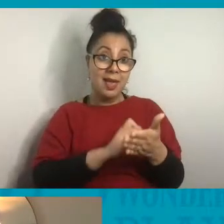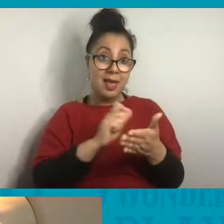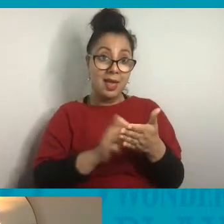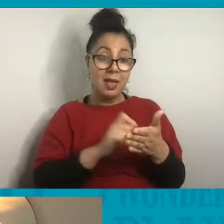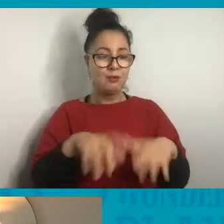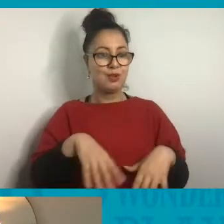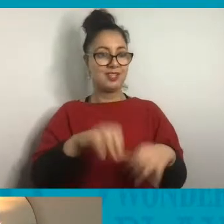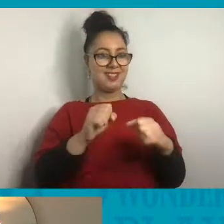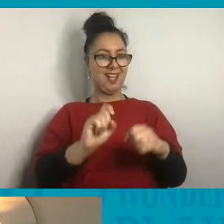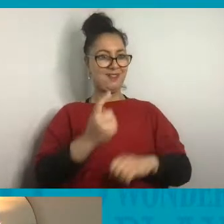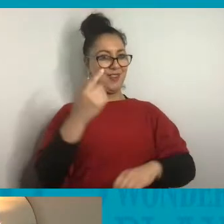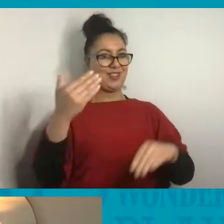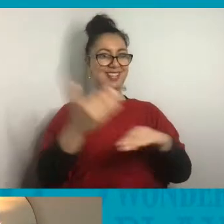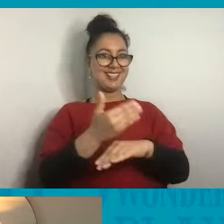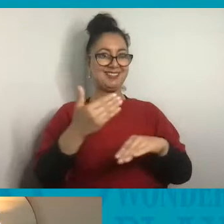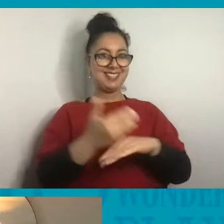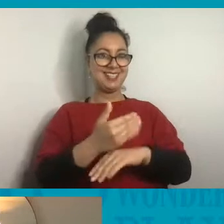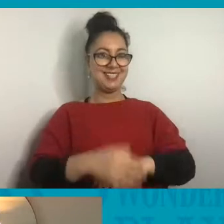our first activity.